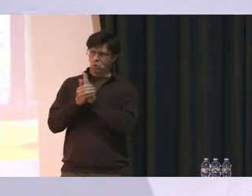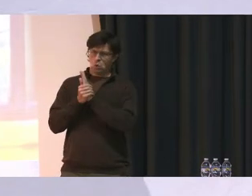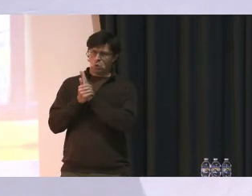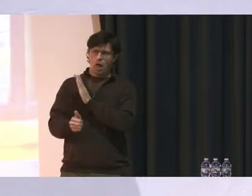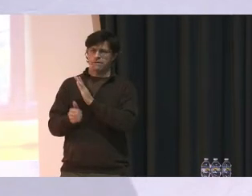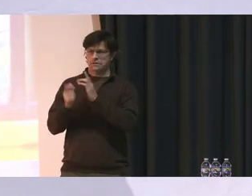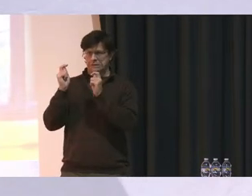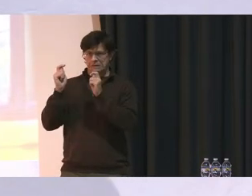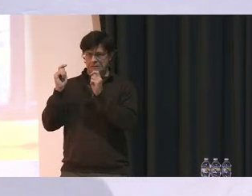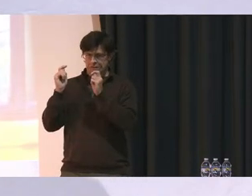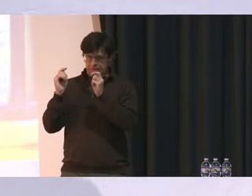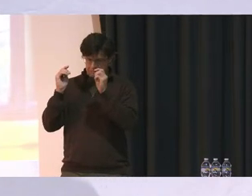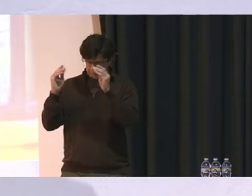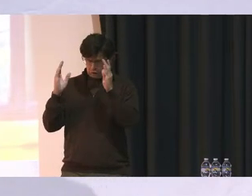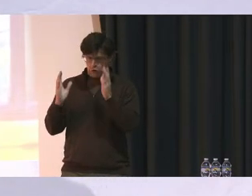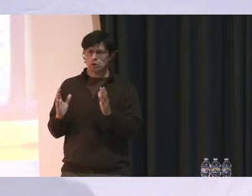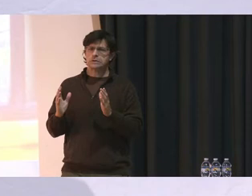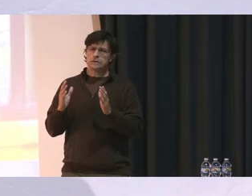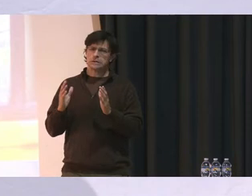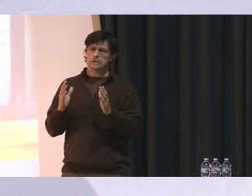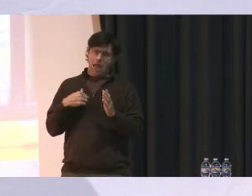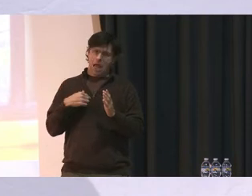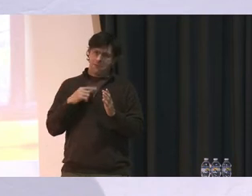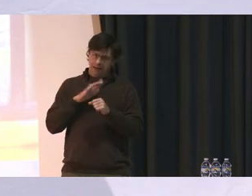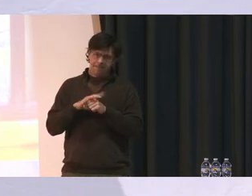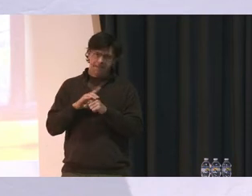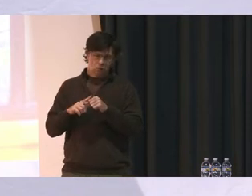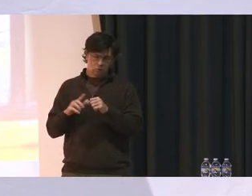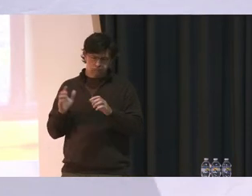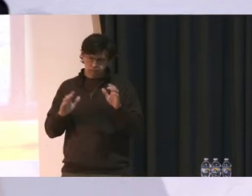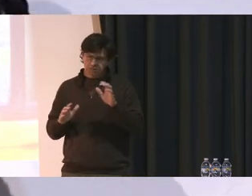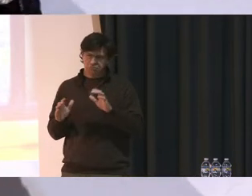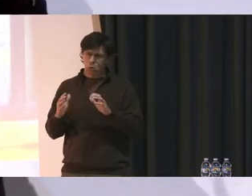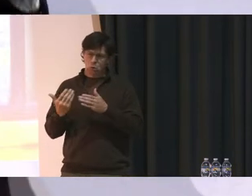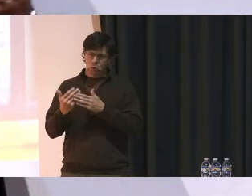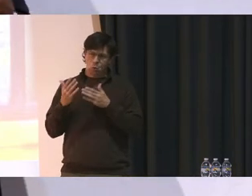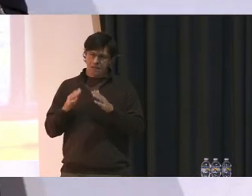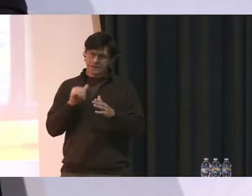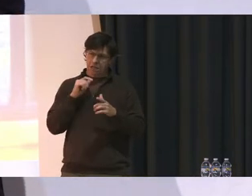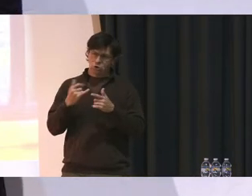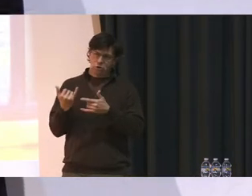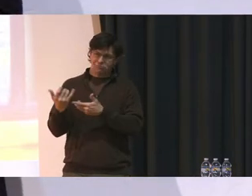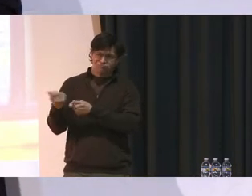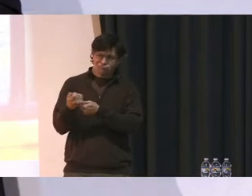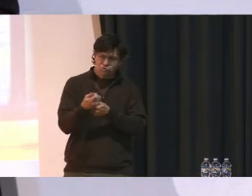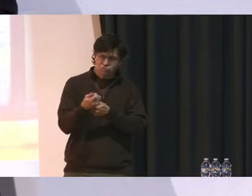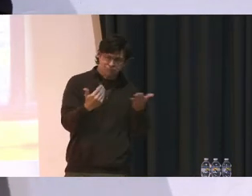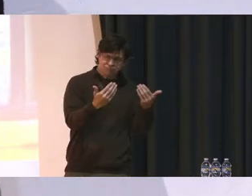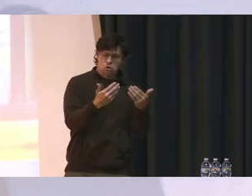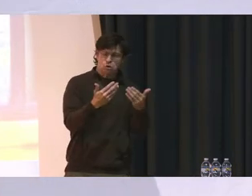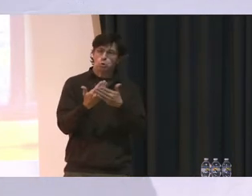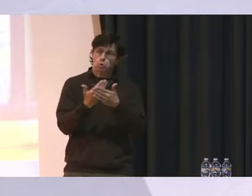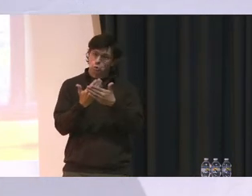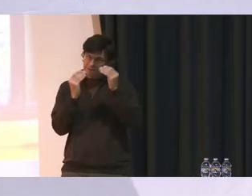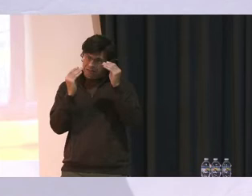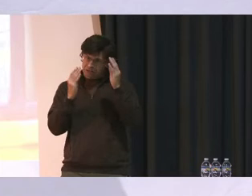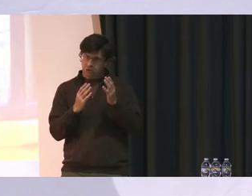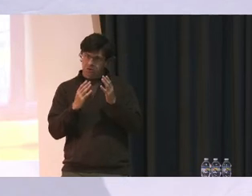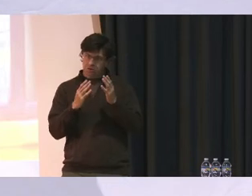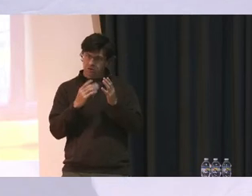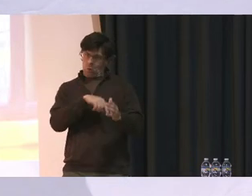the teaching ranks. And I'm committed to exploring new ways of not only attracting teachers but retaining teachers